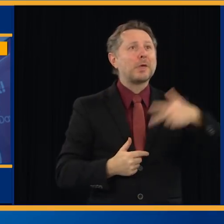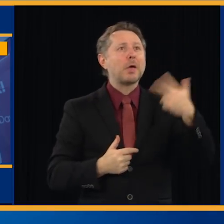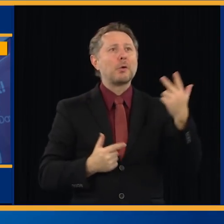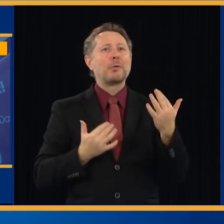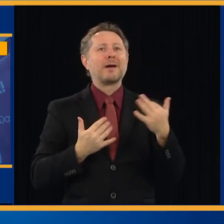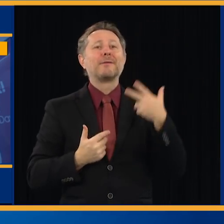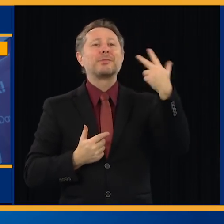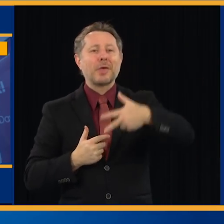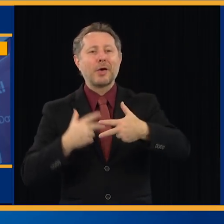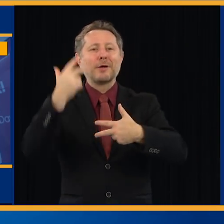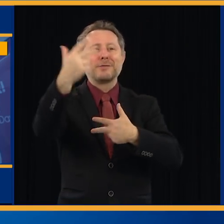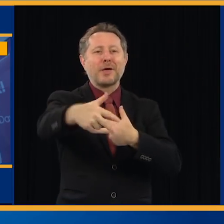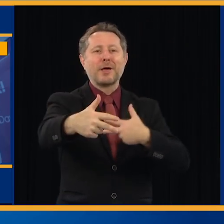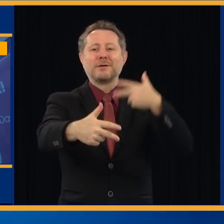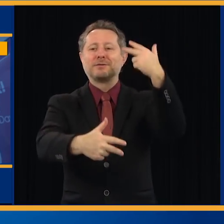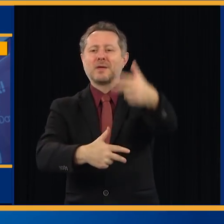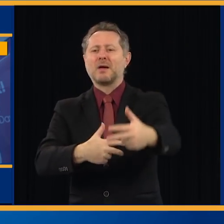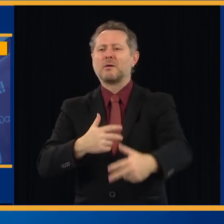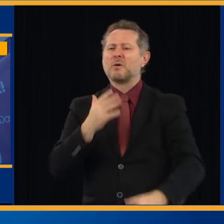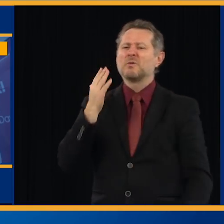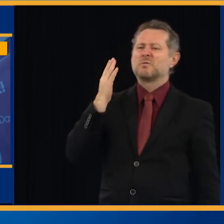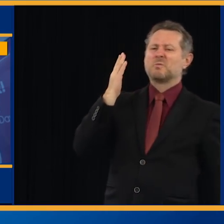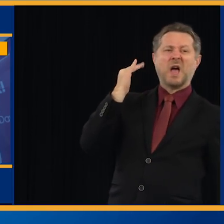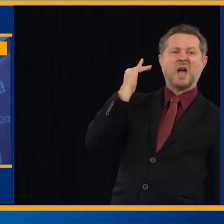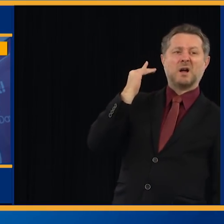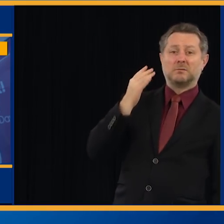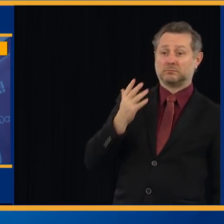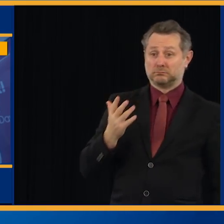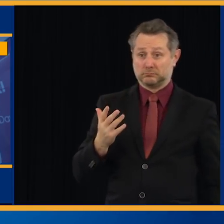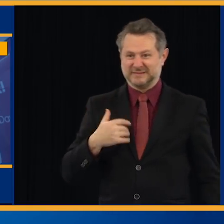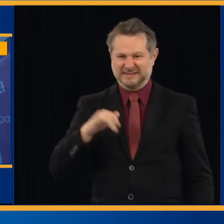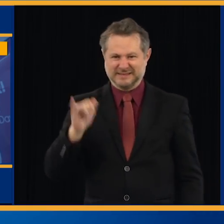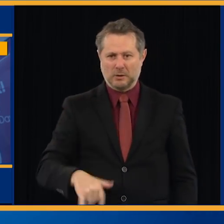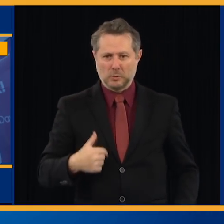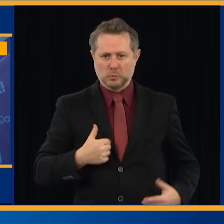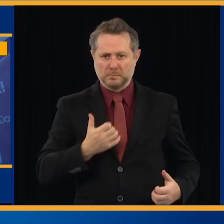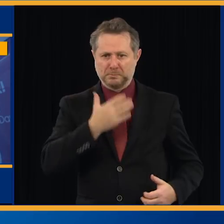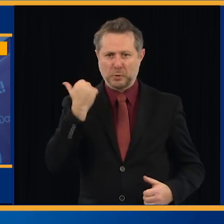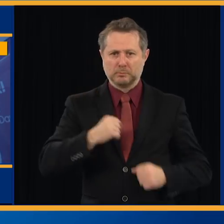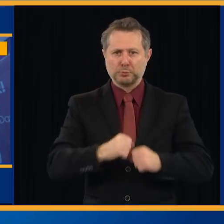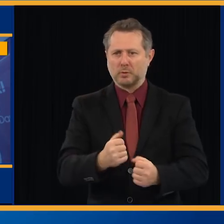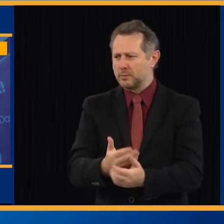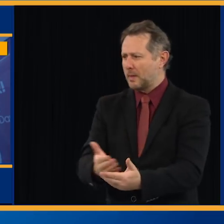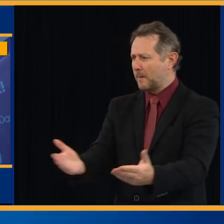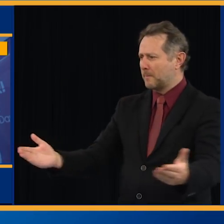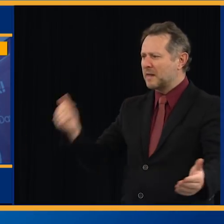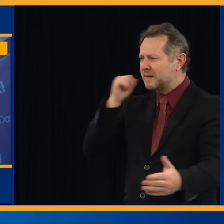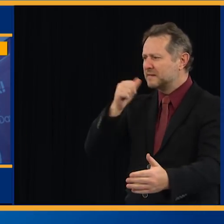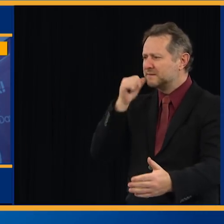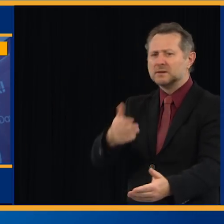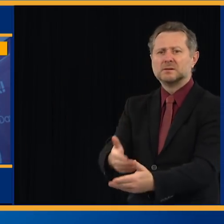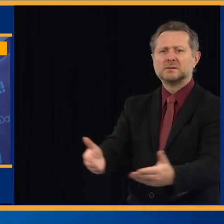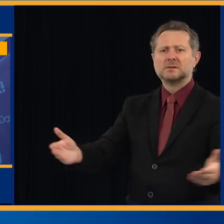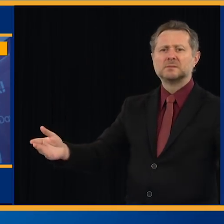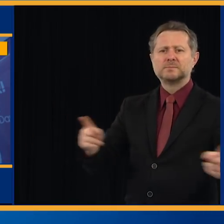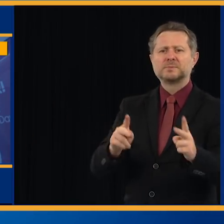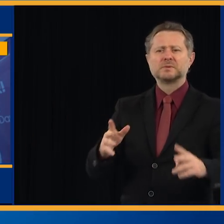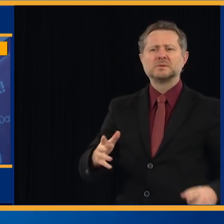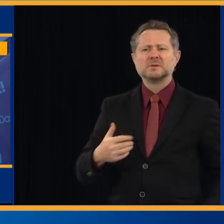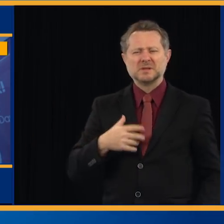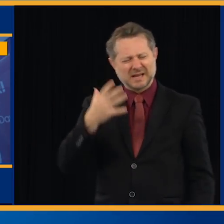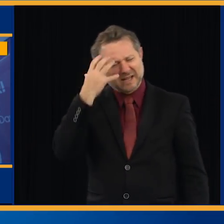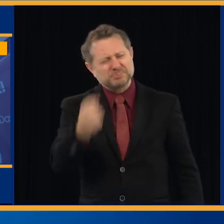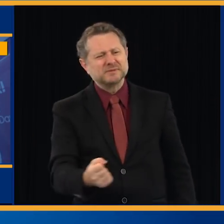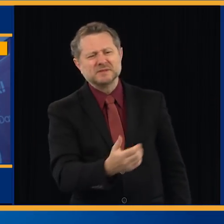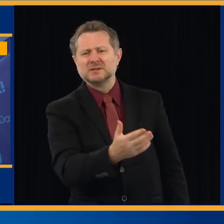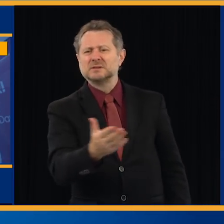Because that's the way we best protect the health of our essential workers, which makes sense if you want the essential workers to